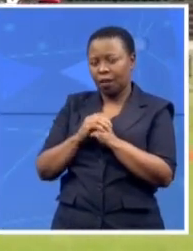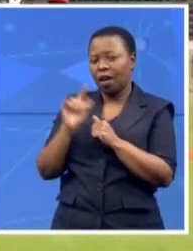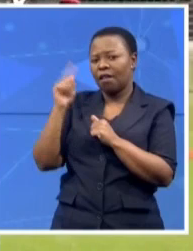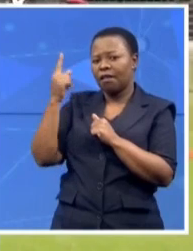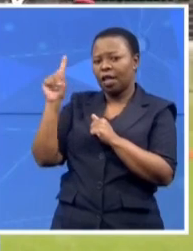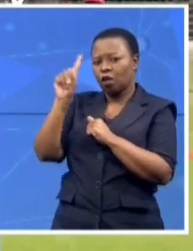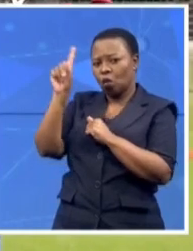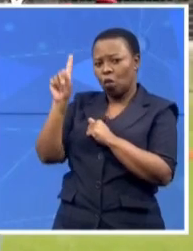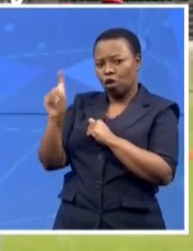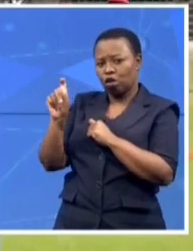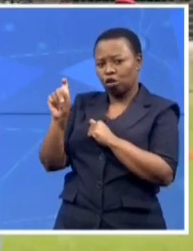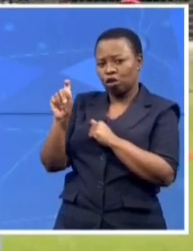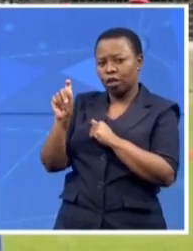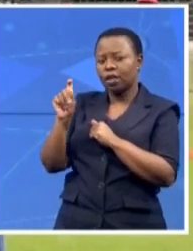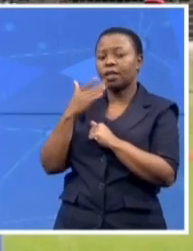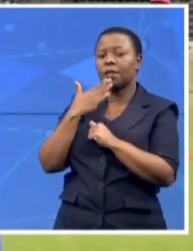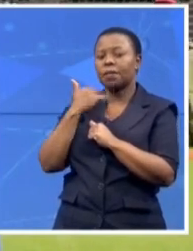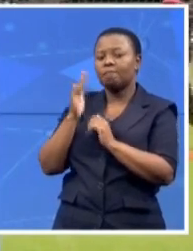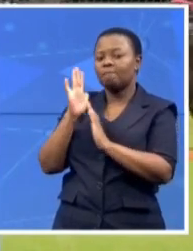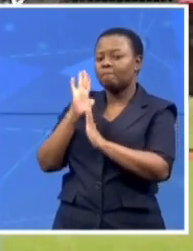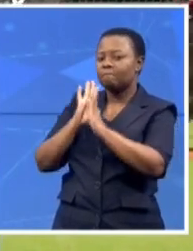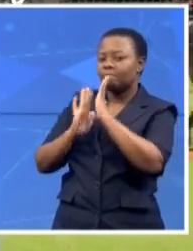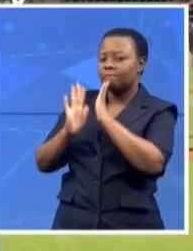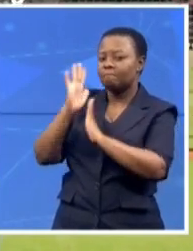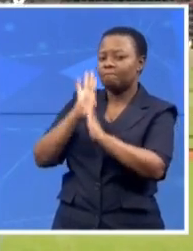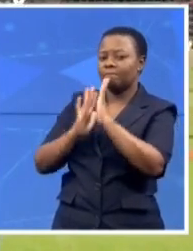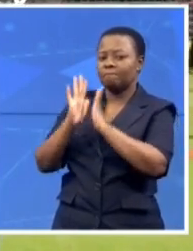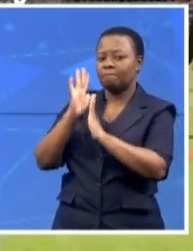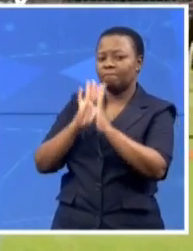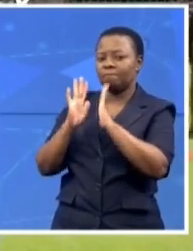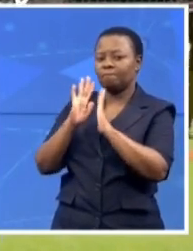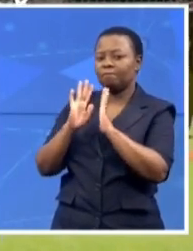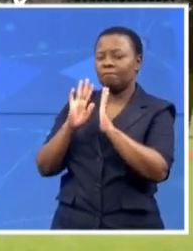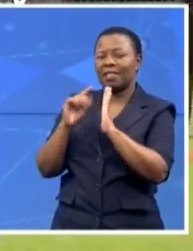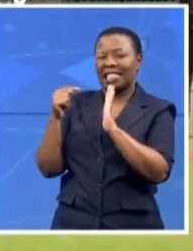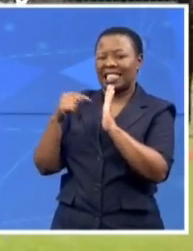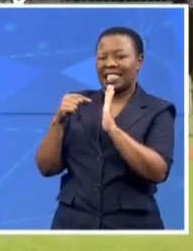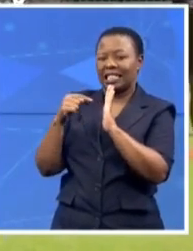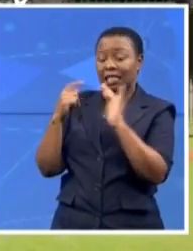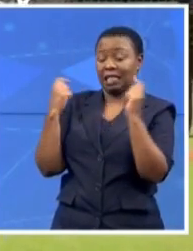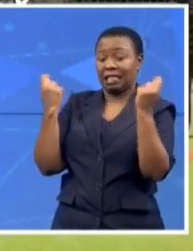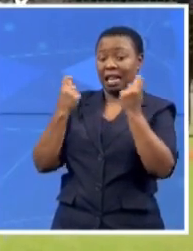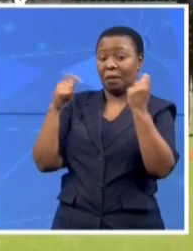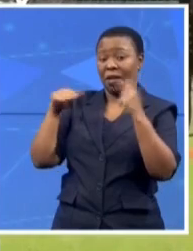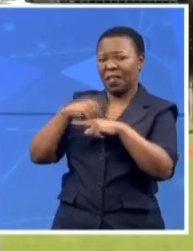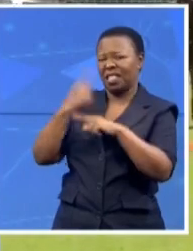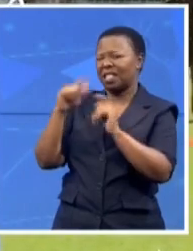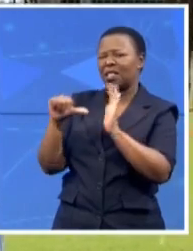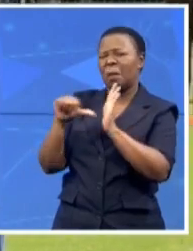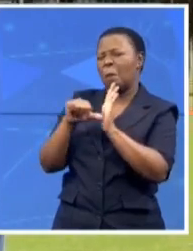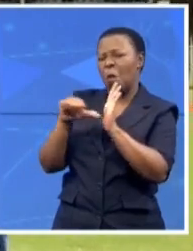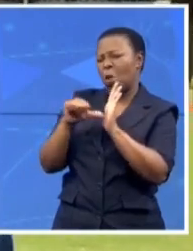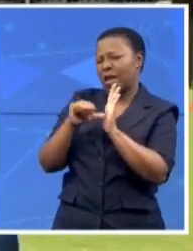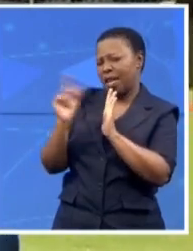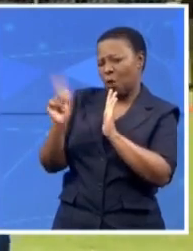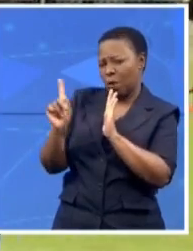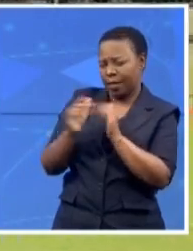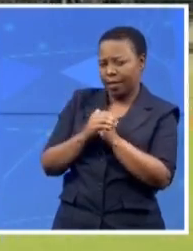about the importance of, you know, continuing celebrating this day when some South Africans say that there's nothing to celebrate.